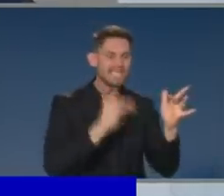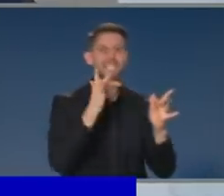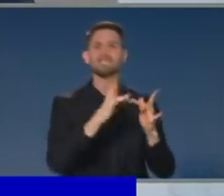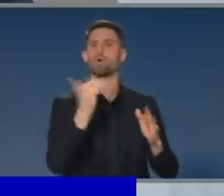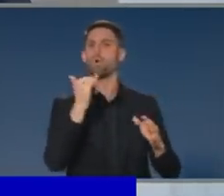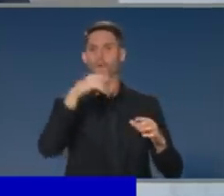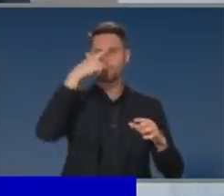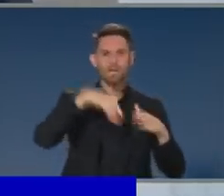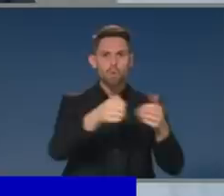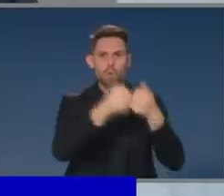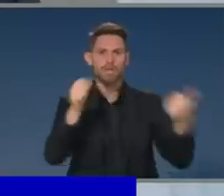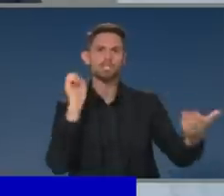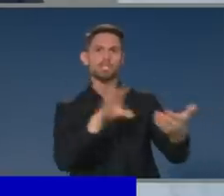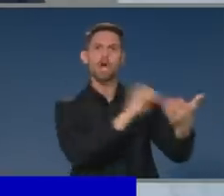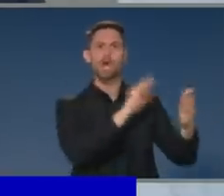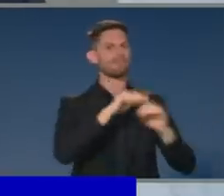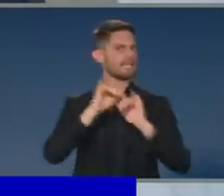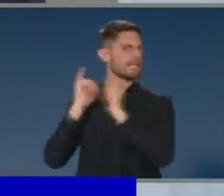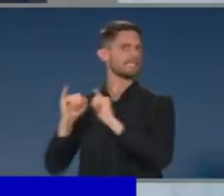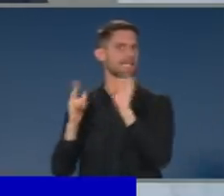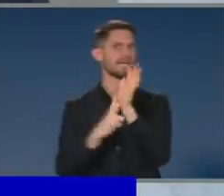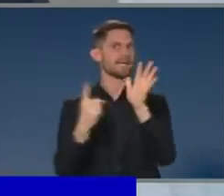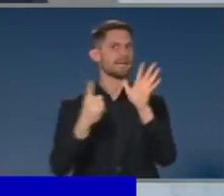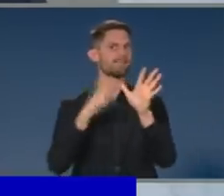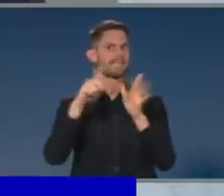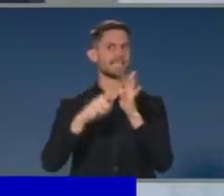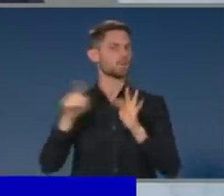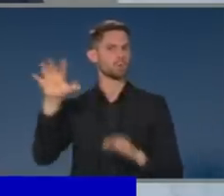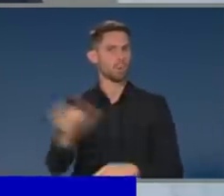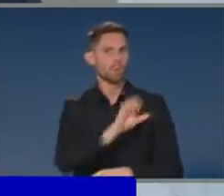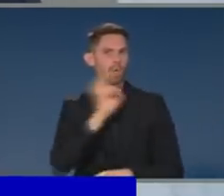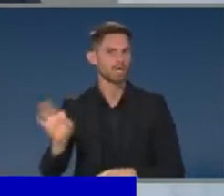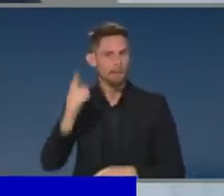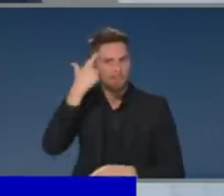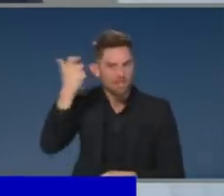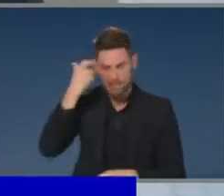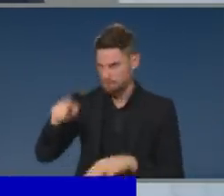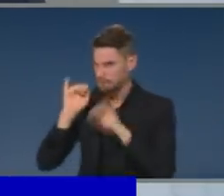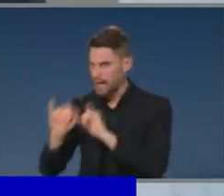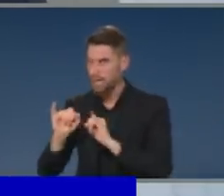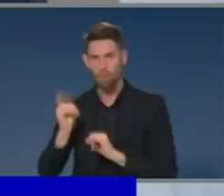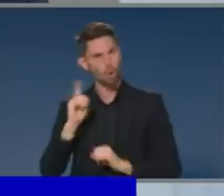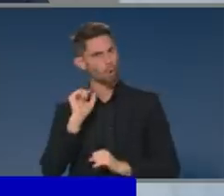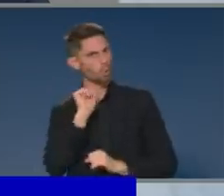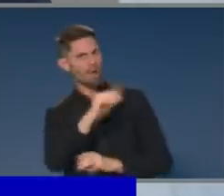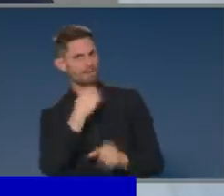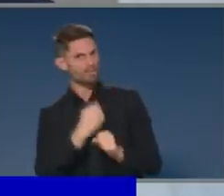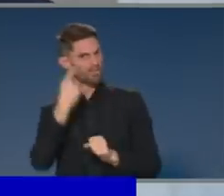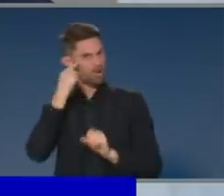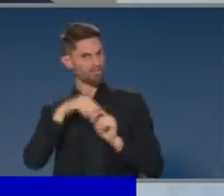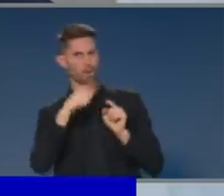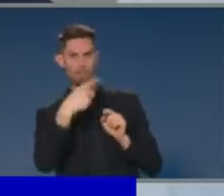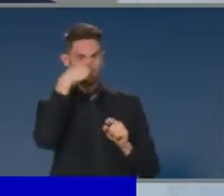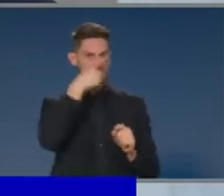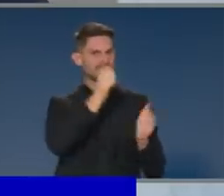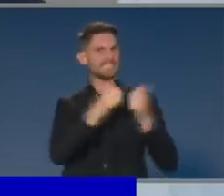material as well as conspiracy theories, what can the government do to counteract this? And how concerning is this for you and the health officials? Well, first